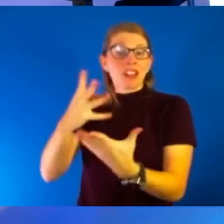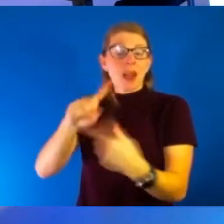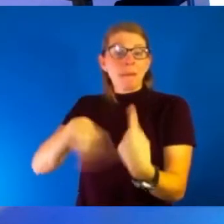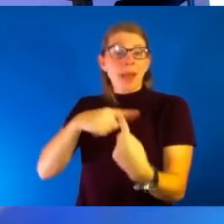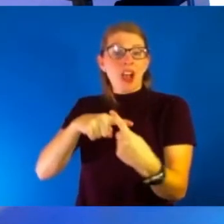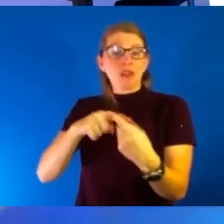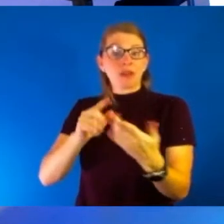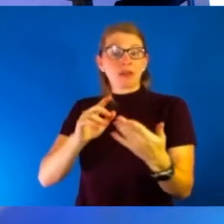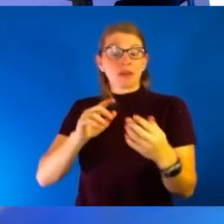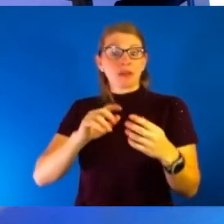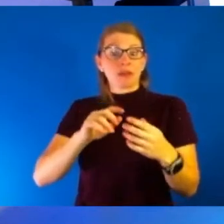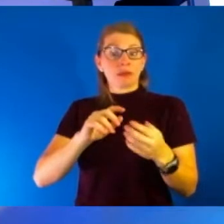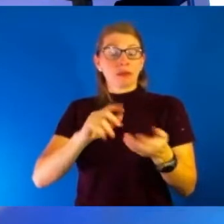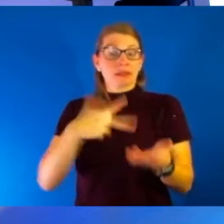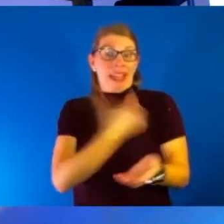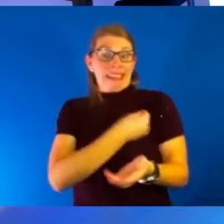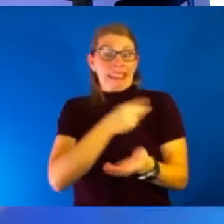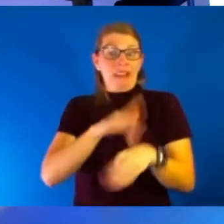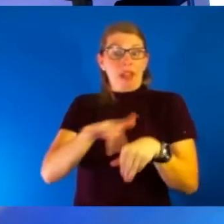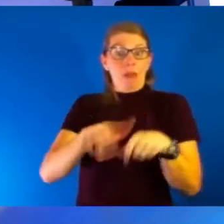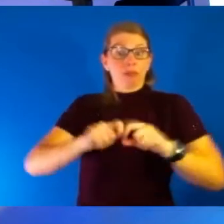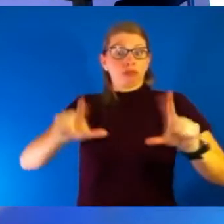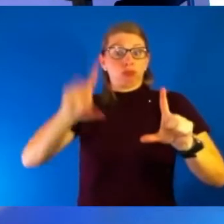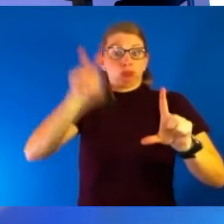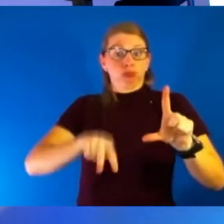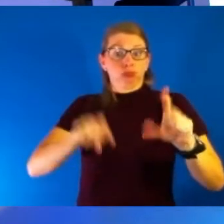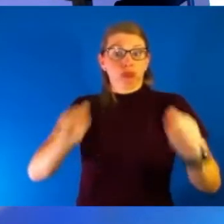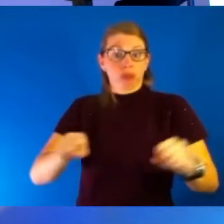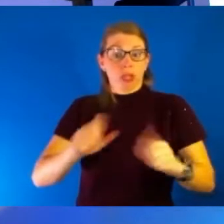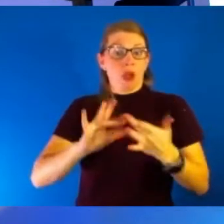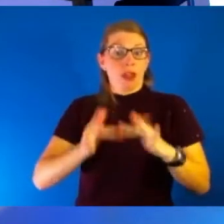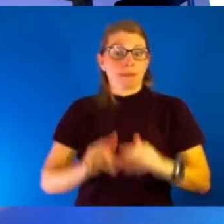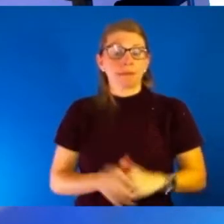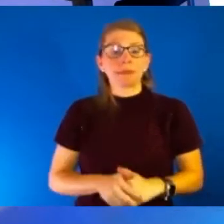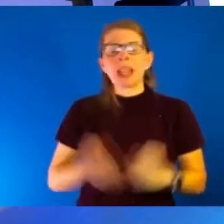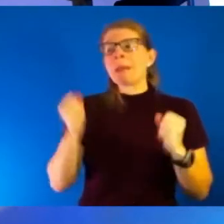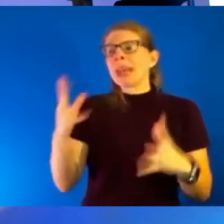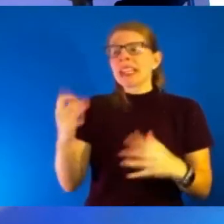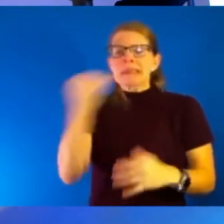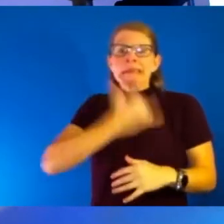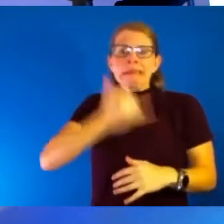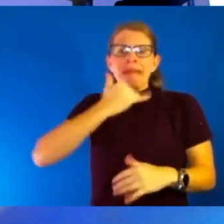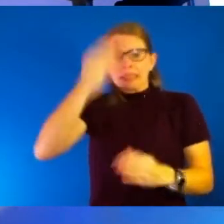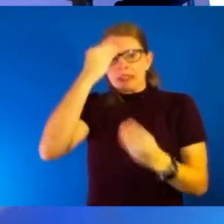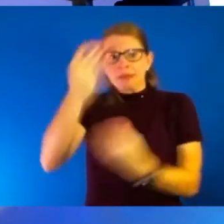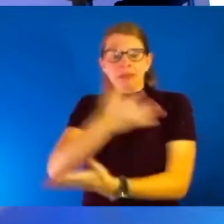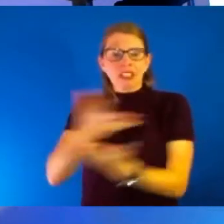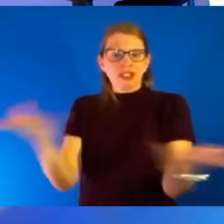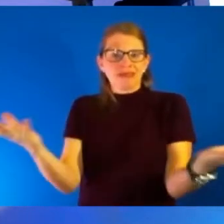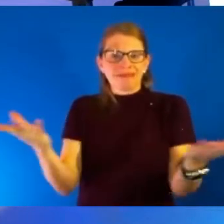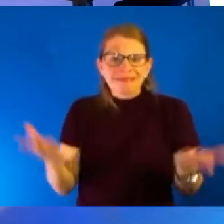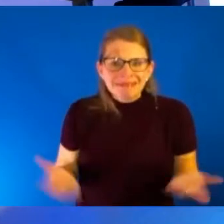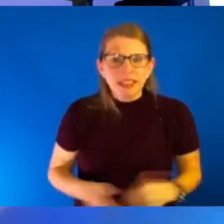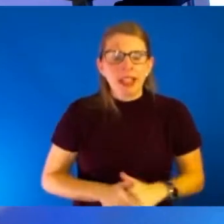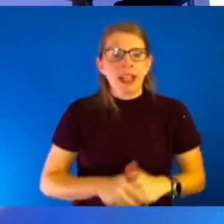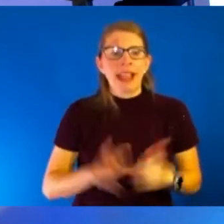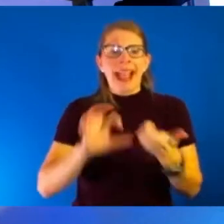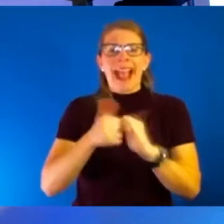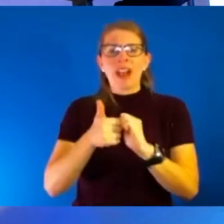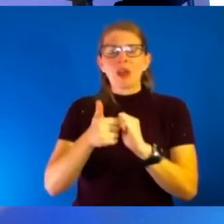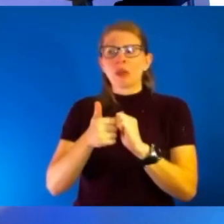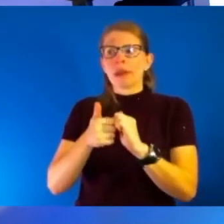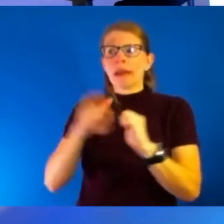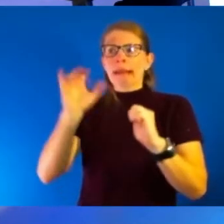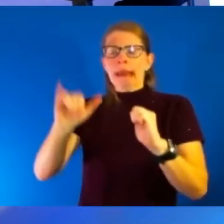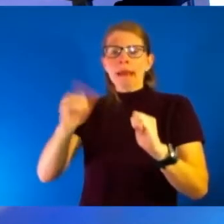let's talk a little bit about that because there's still a lot of misinformation out there and distrust. How do we keep trying to combat that? And we try and talk